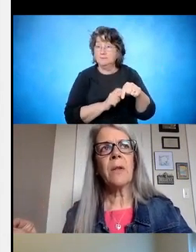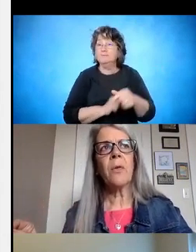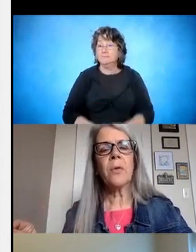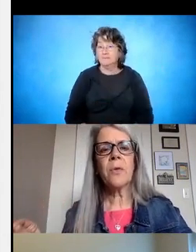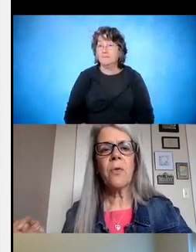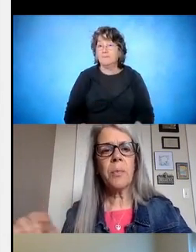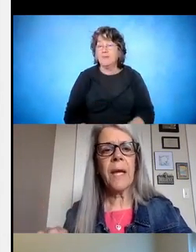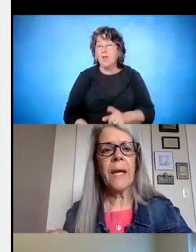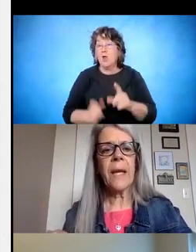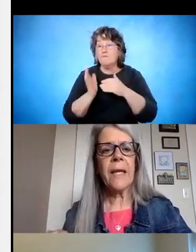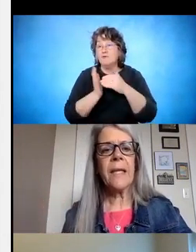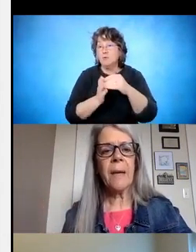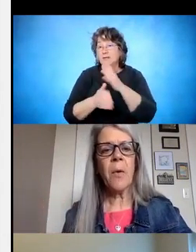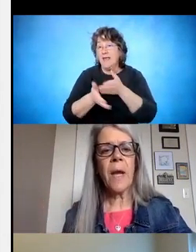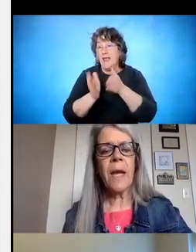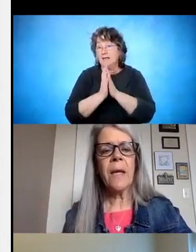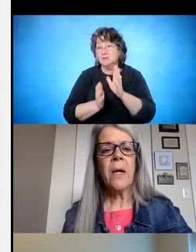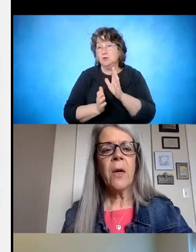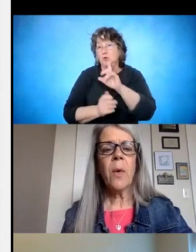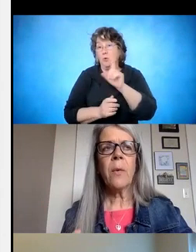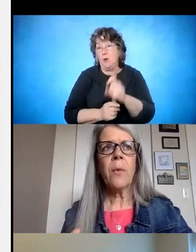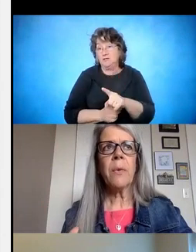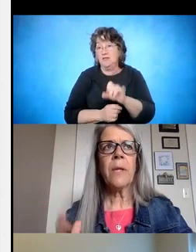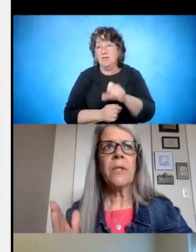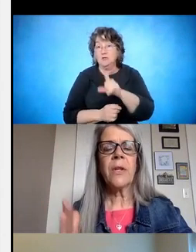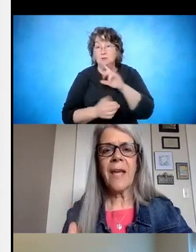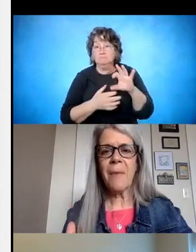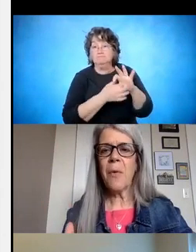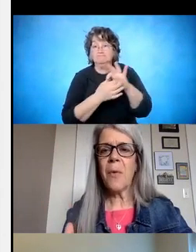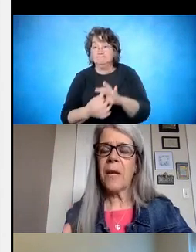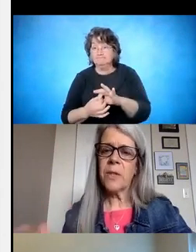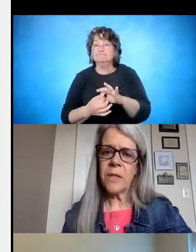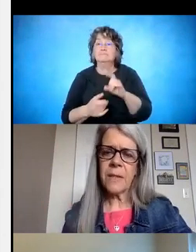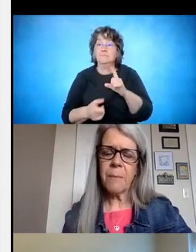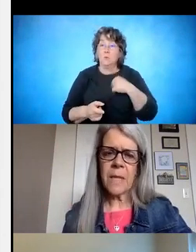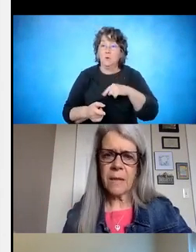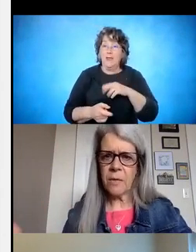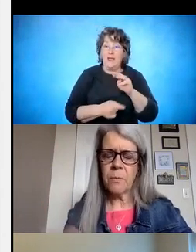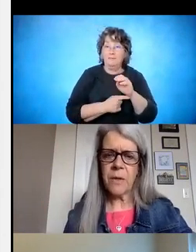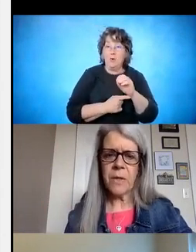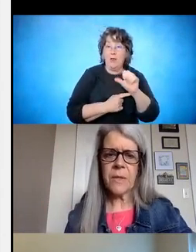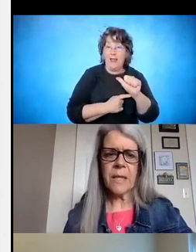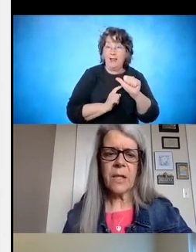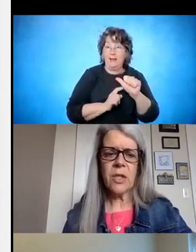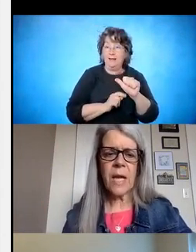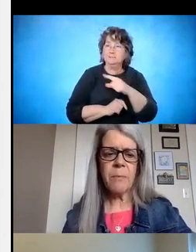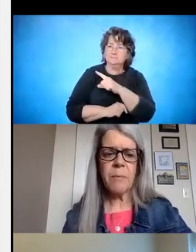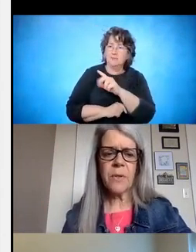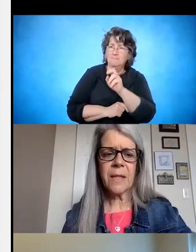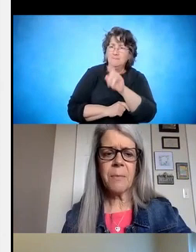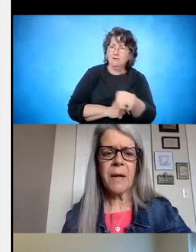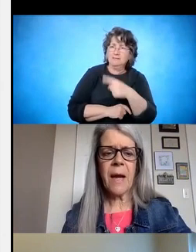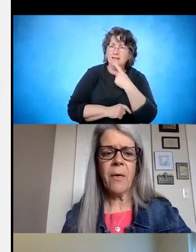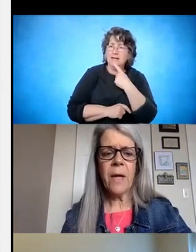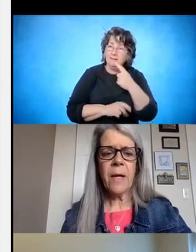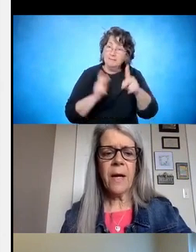between the local school plan and the MOA, where we really took the MOA, which is somebody, Mary, you said in the chat, people